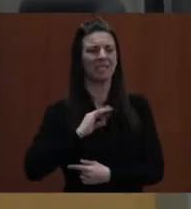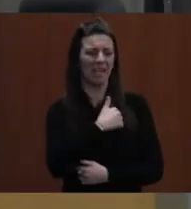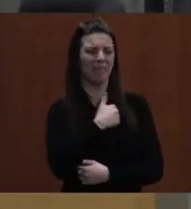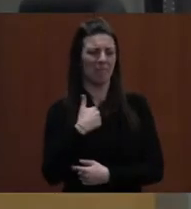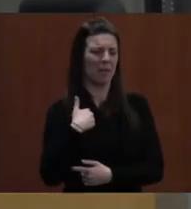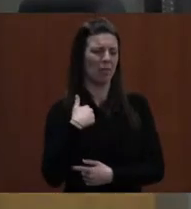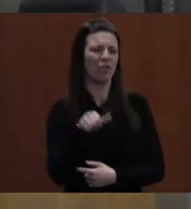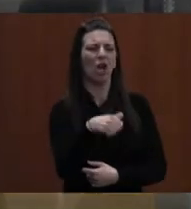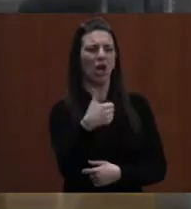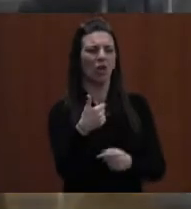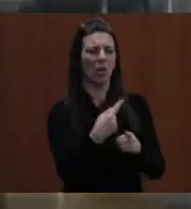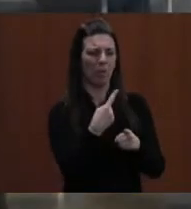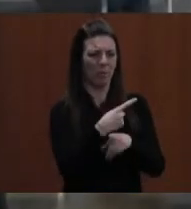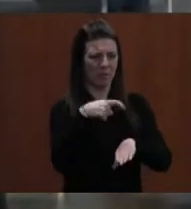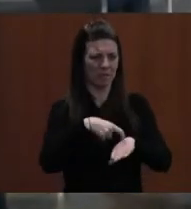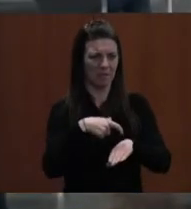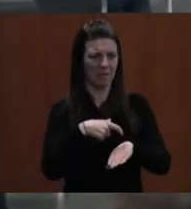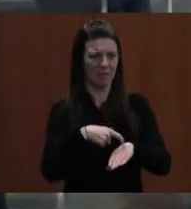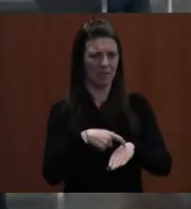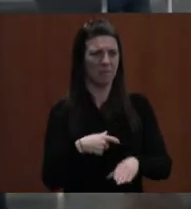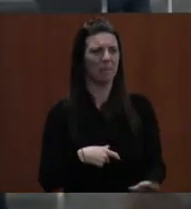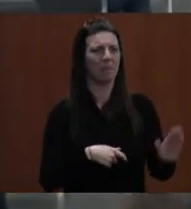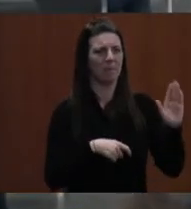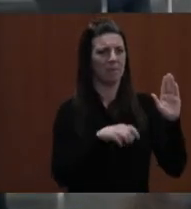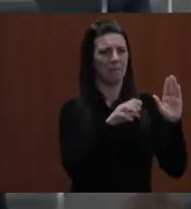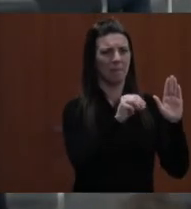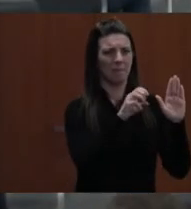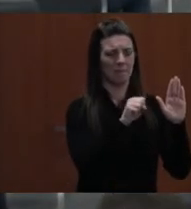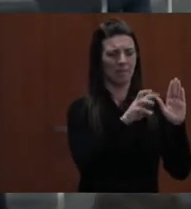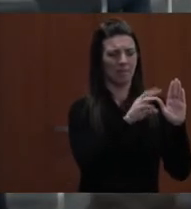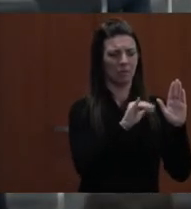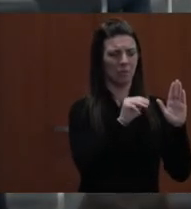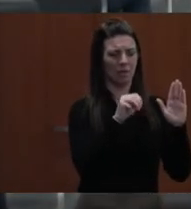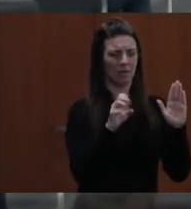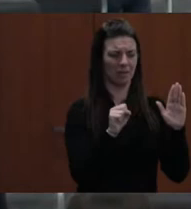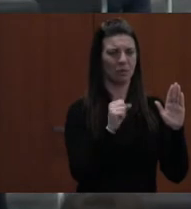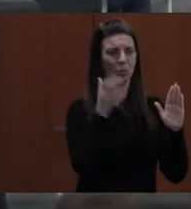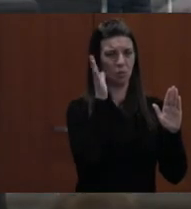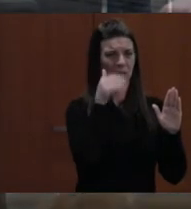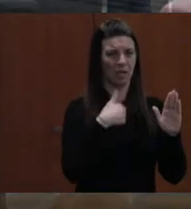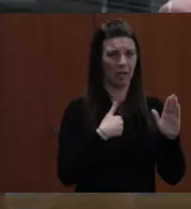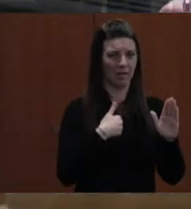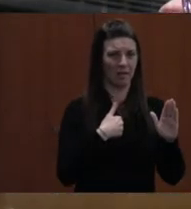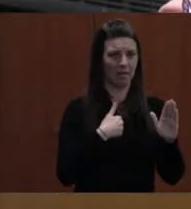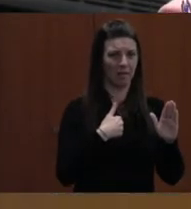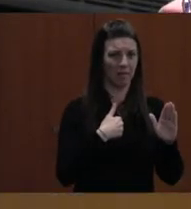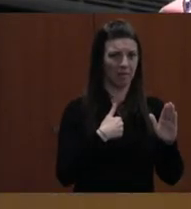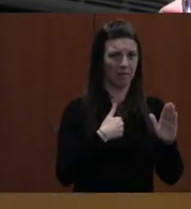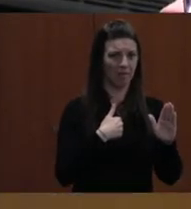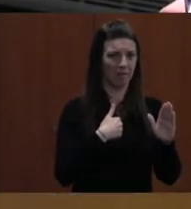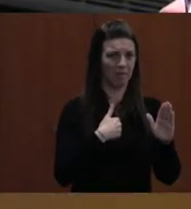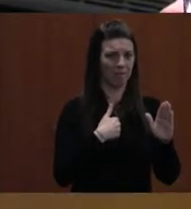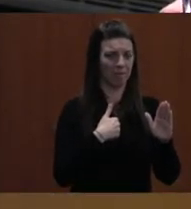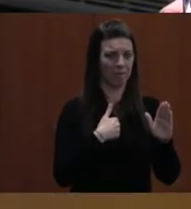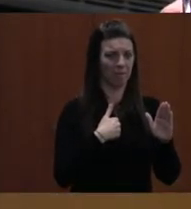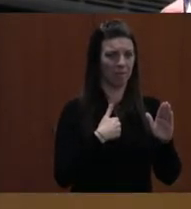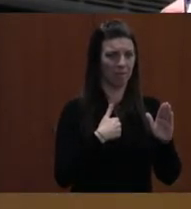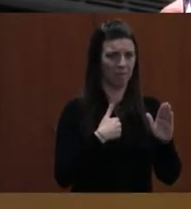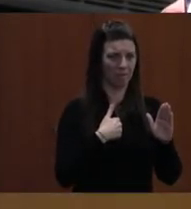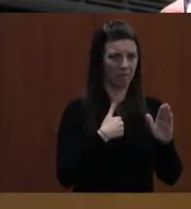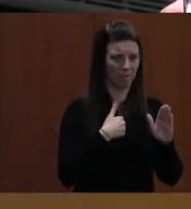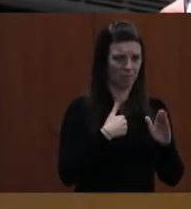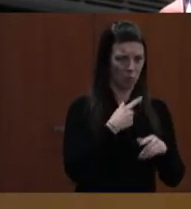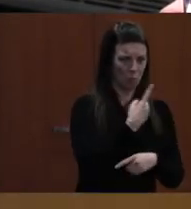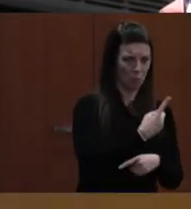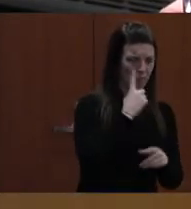Ms. Williams. Yes. May I just say that there will be two times to speak tonight, one for the meeting and then one for the budget hearing. Is that correct?